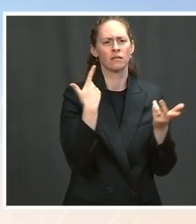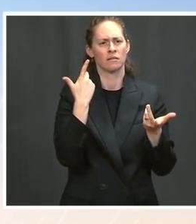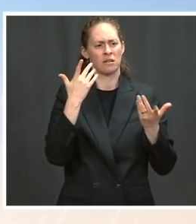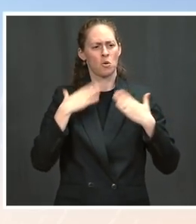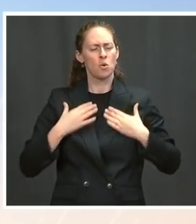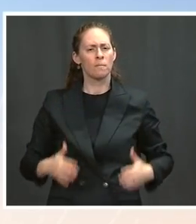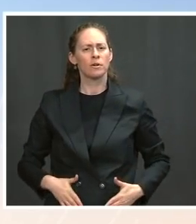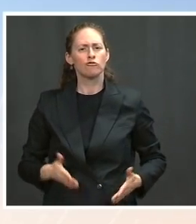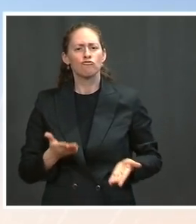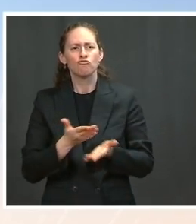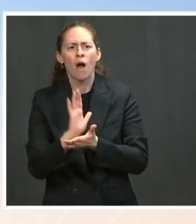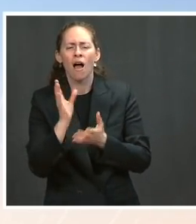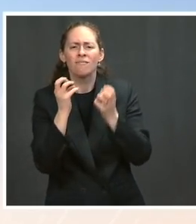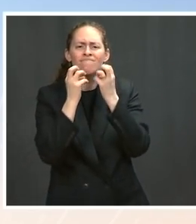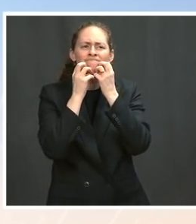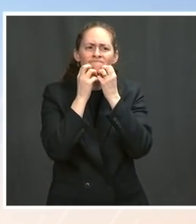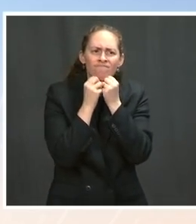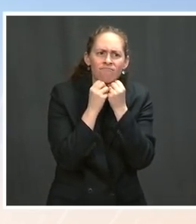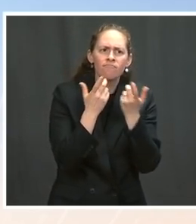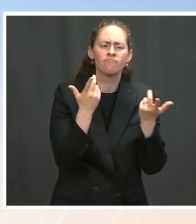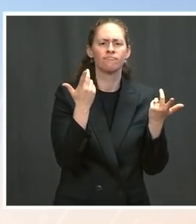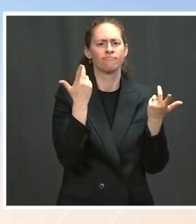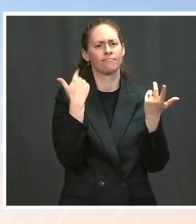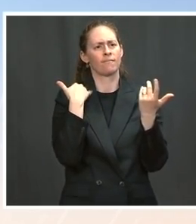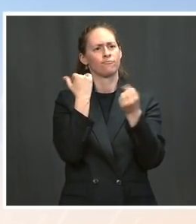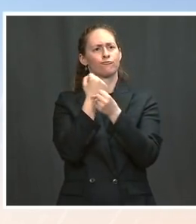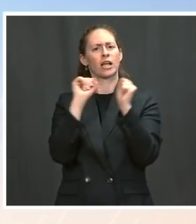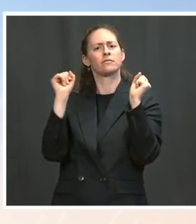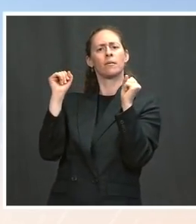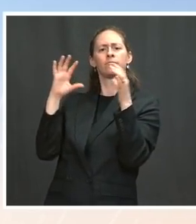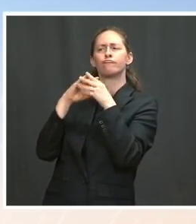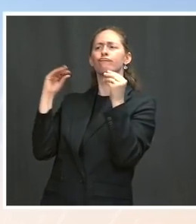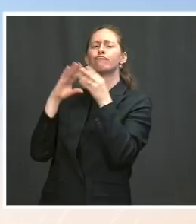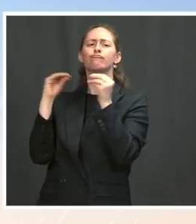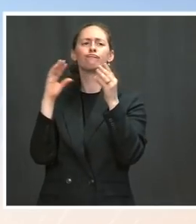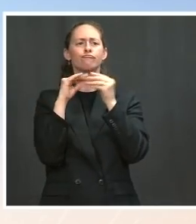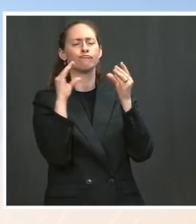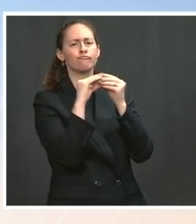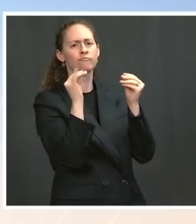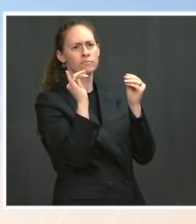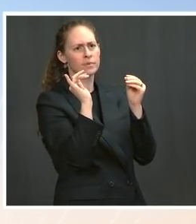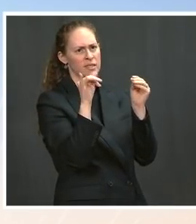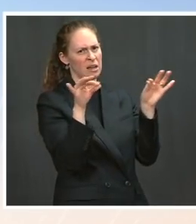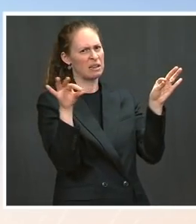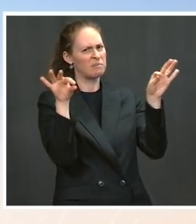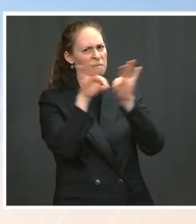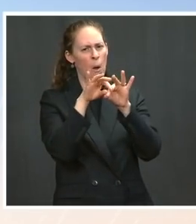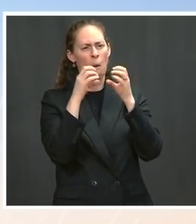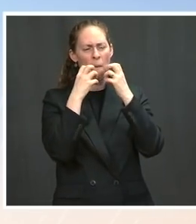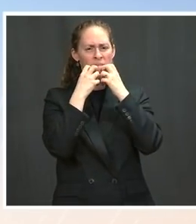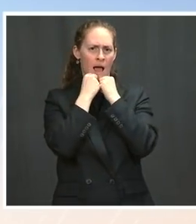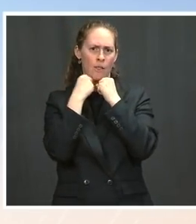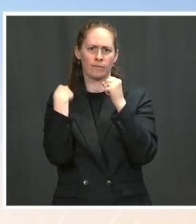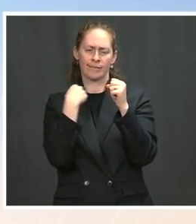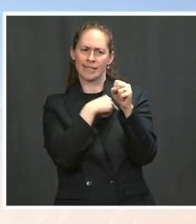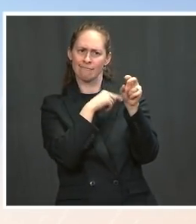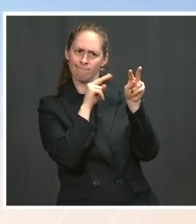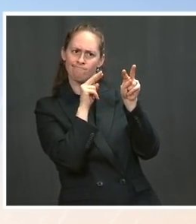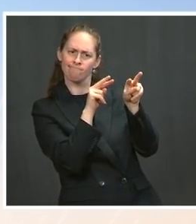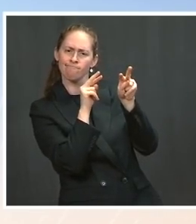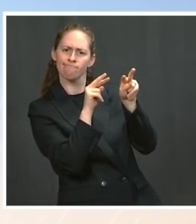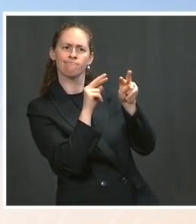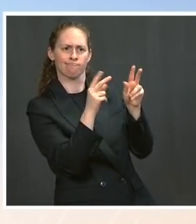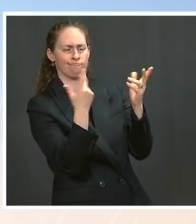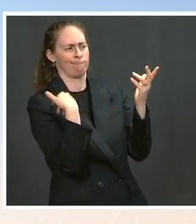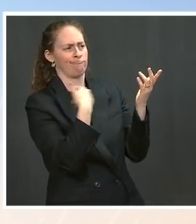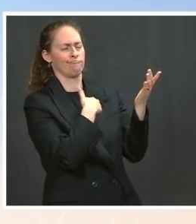values are all issues that the President, Secretary Blinken, National Security Advisor Sullivan raised with their counterparts. But